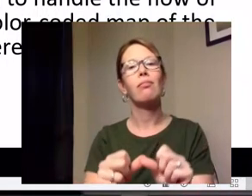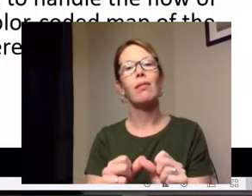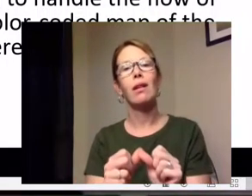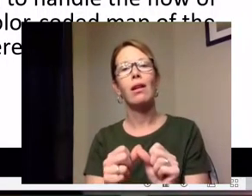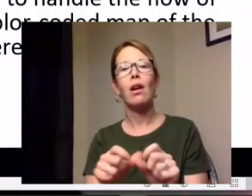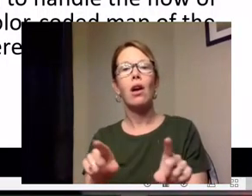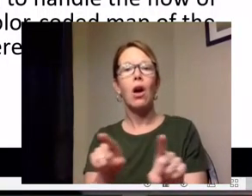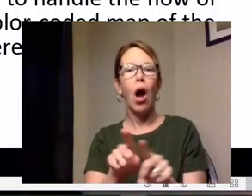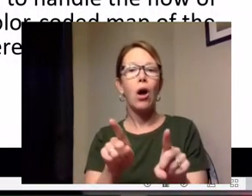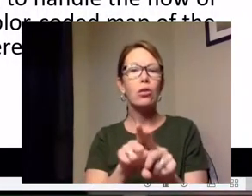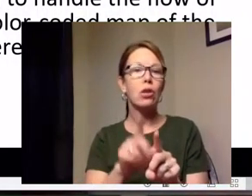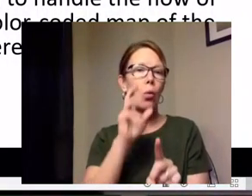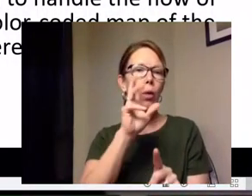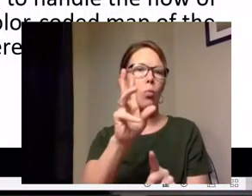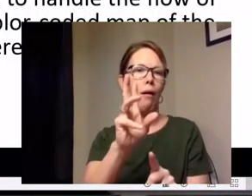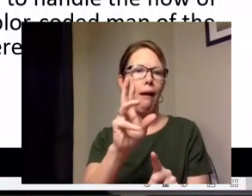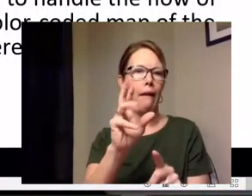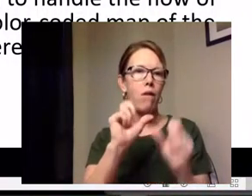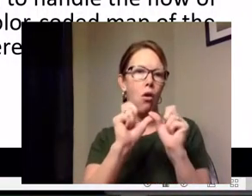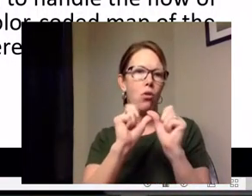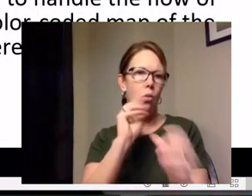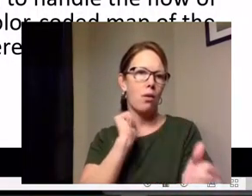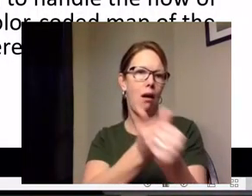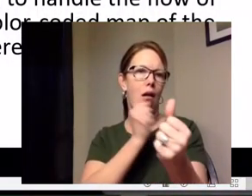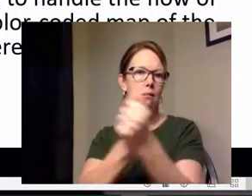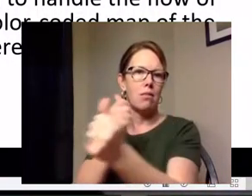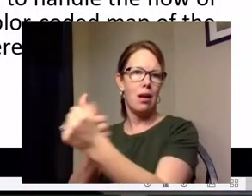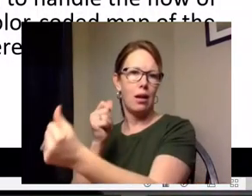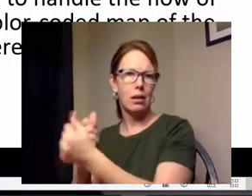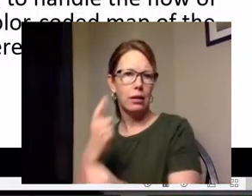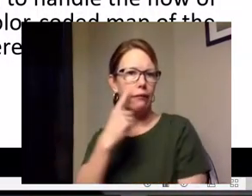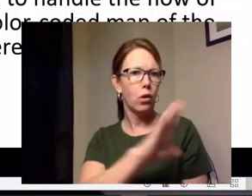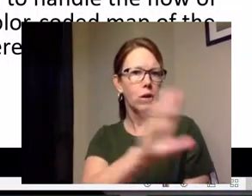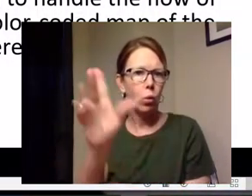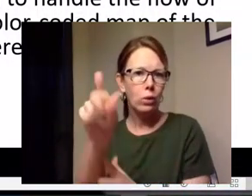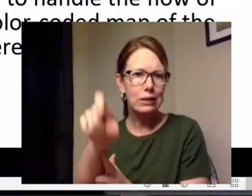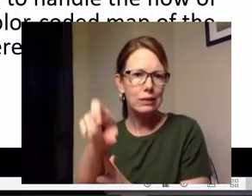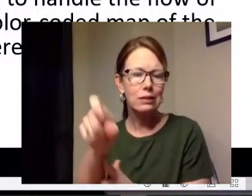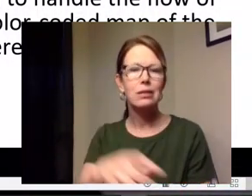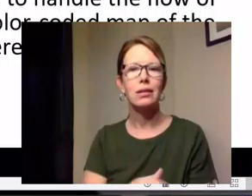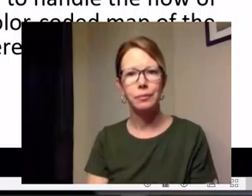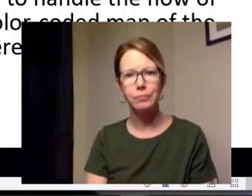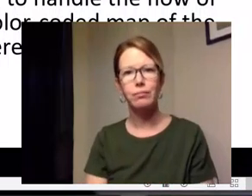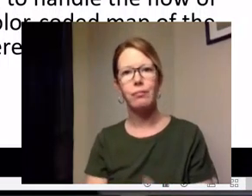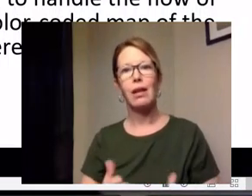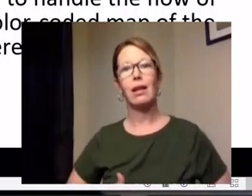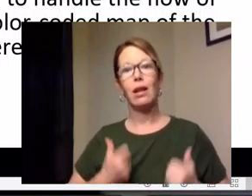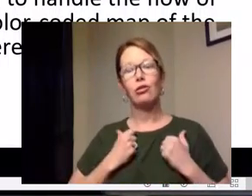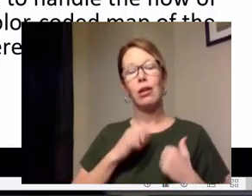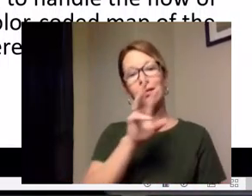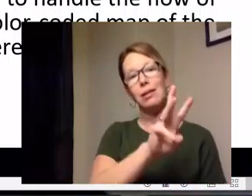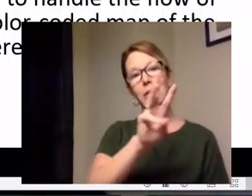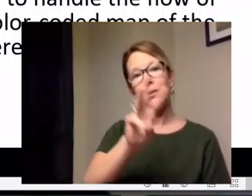ongoing updates to that um the address is www